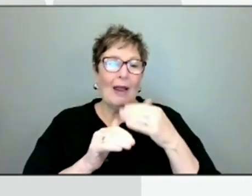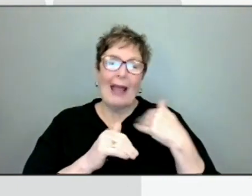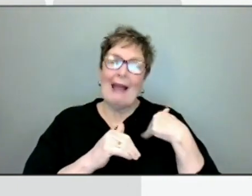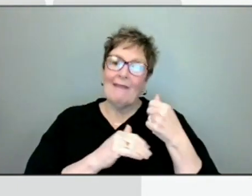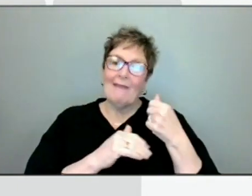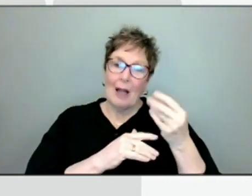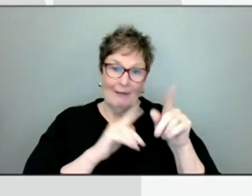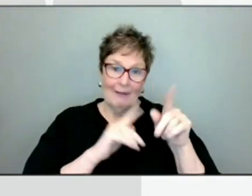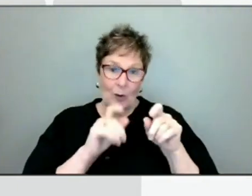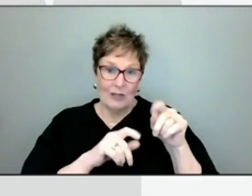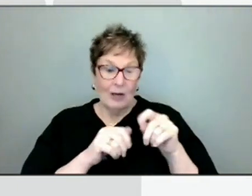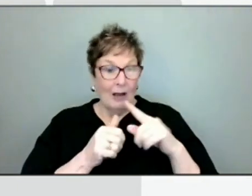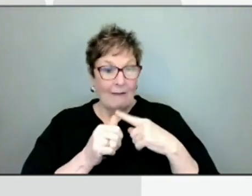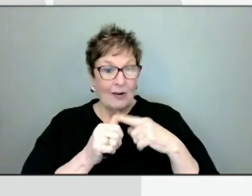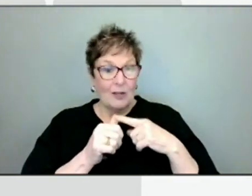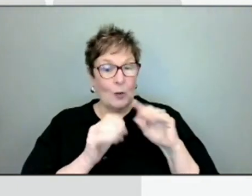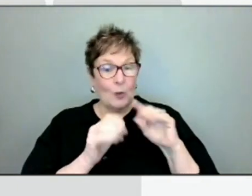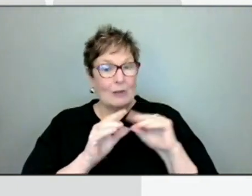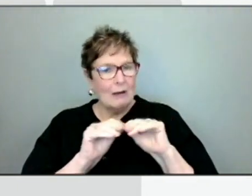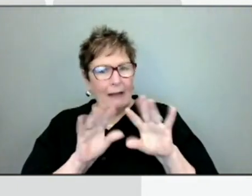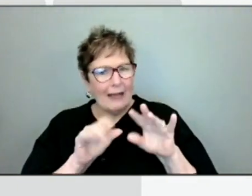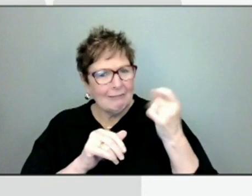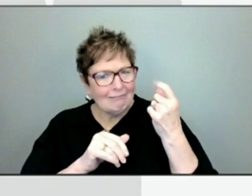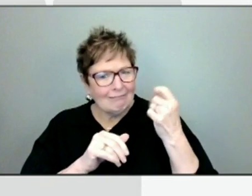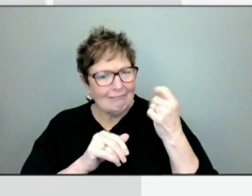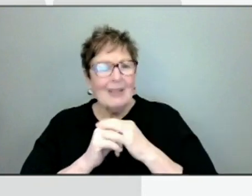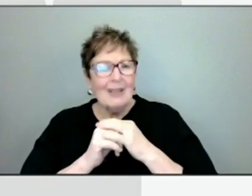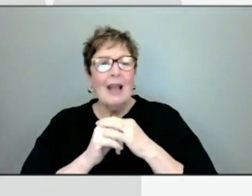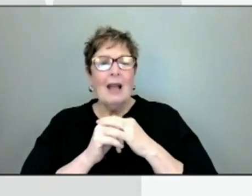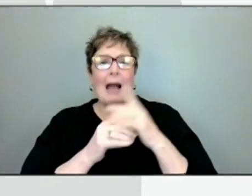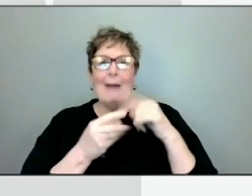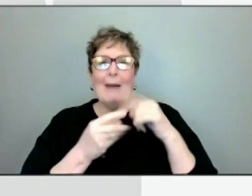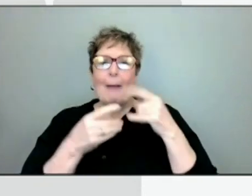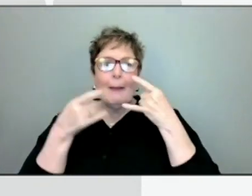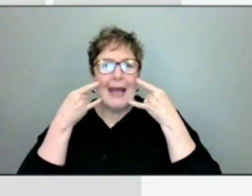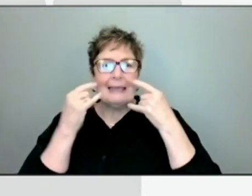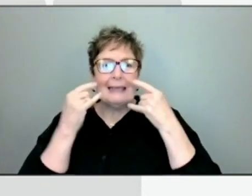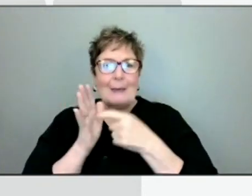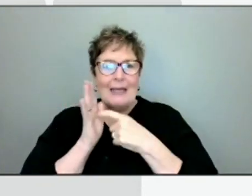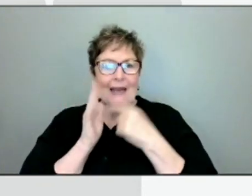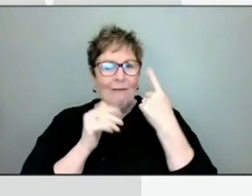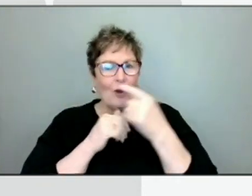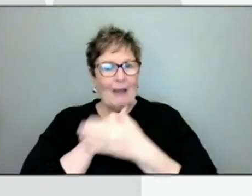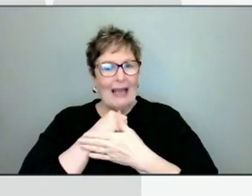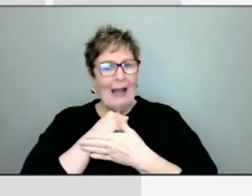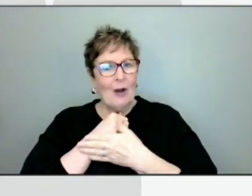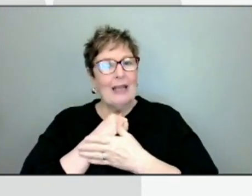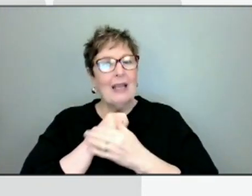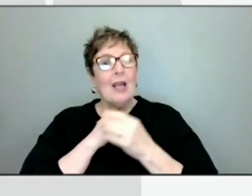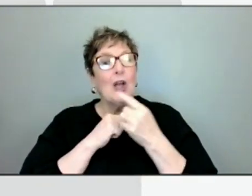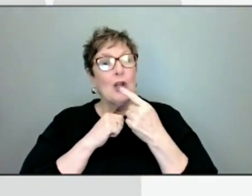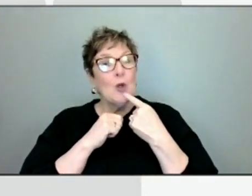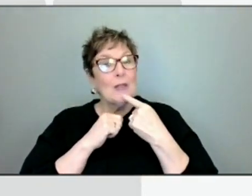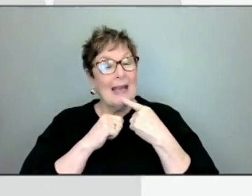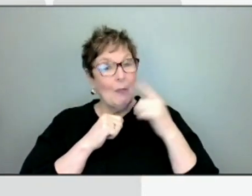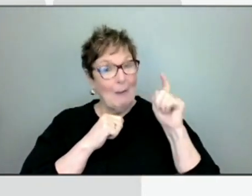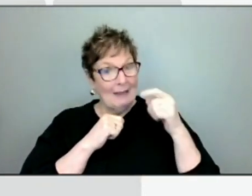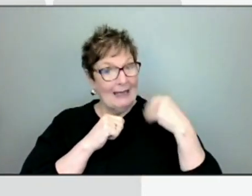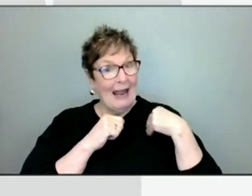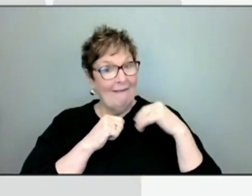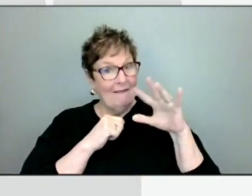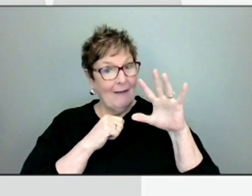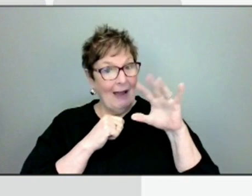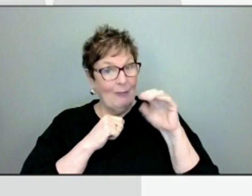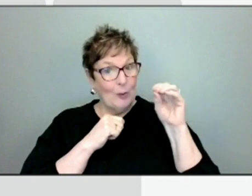questions. The first was just a clarifying point regarding the mask mandate for the county. So it's five percent and